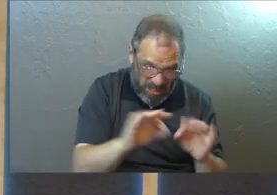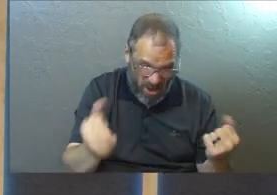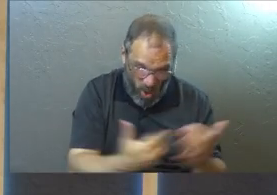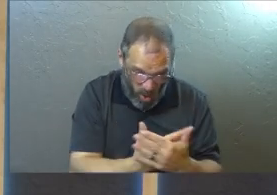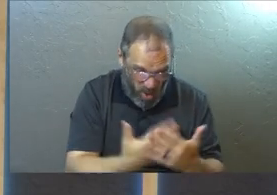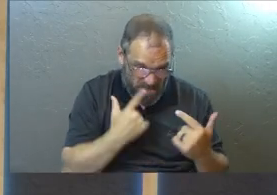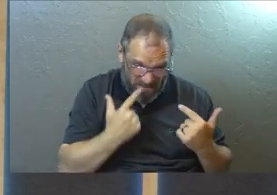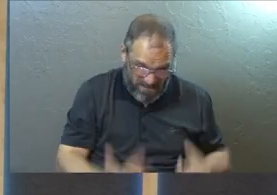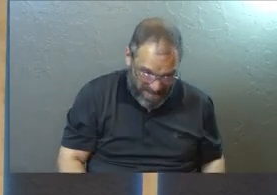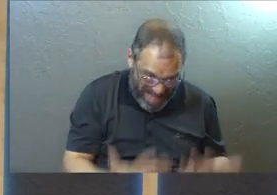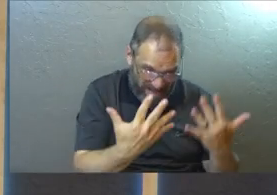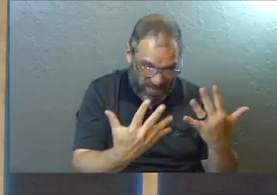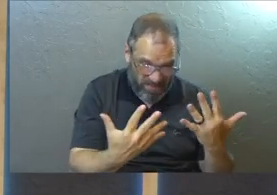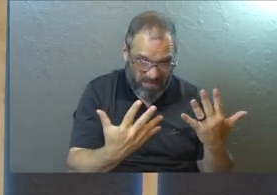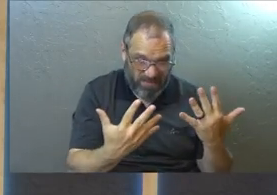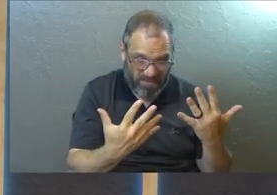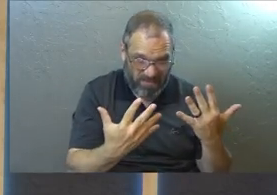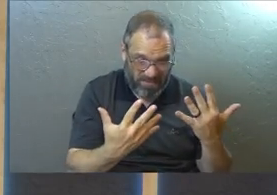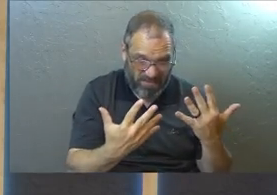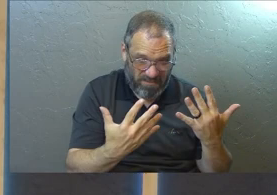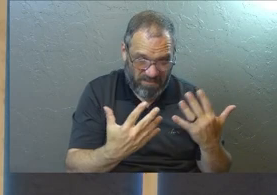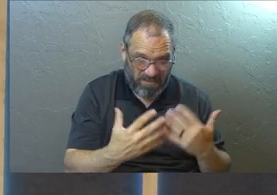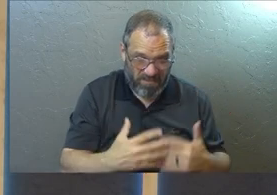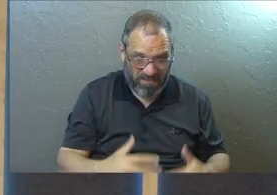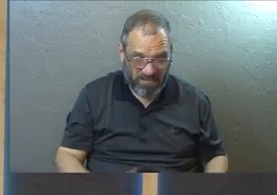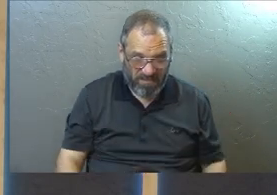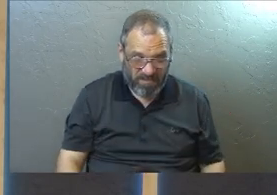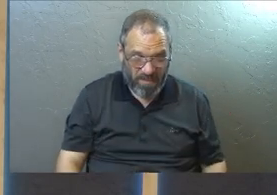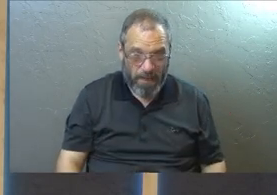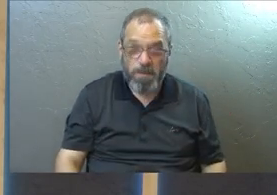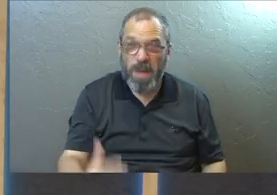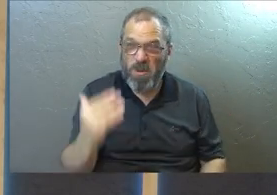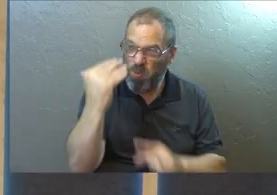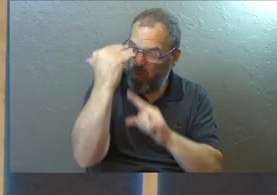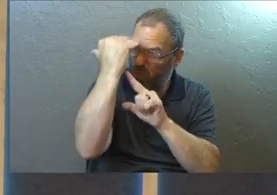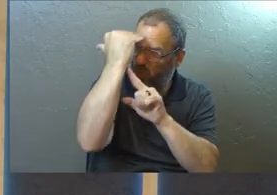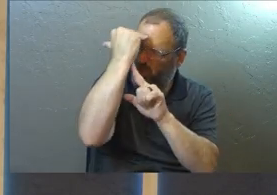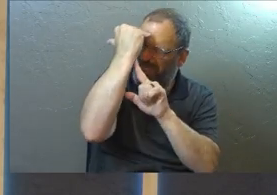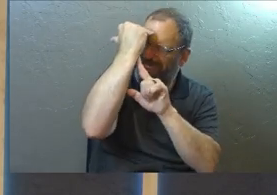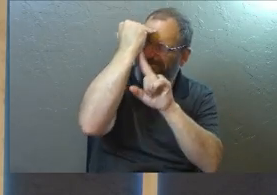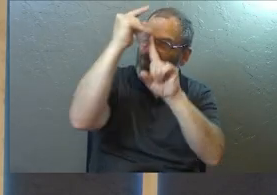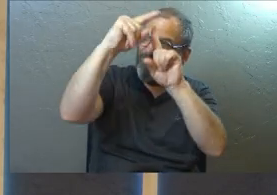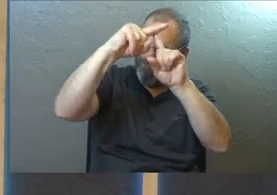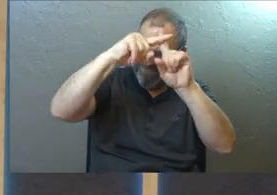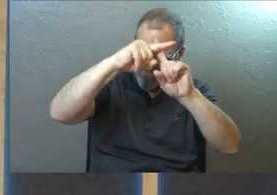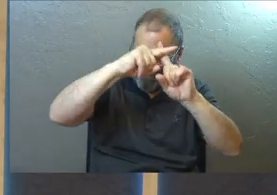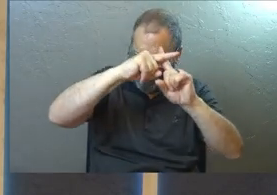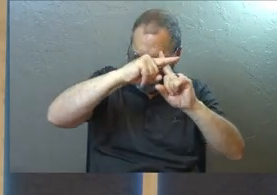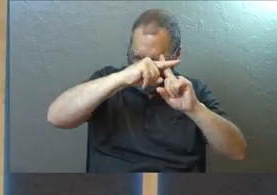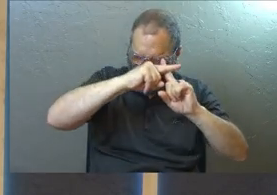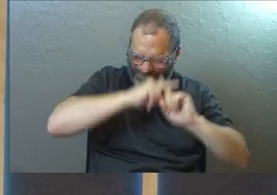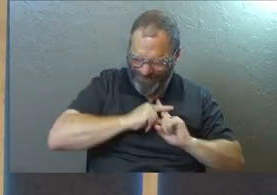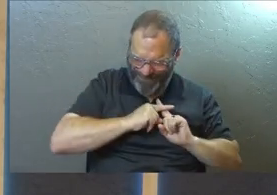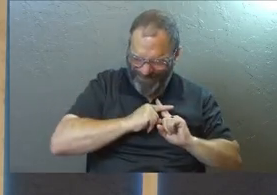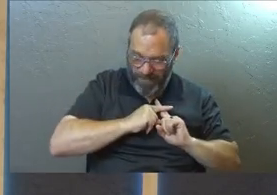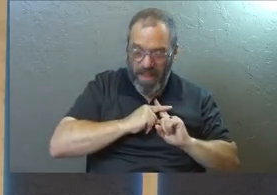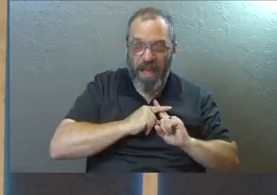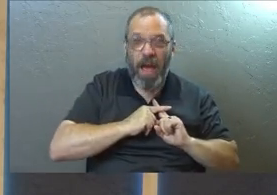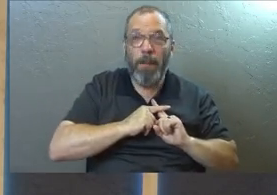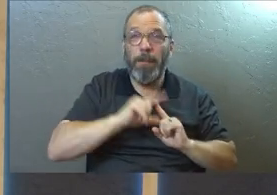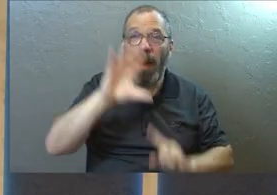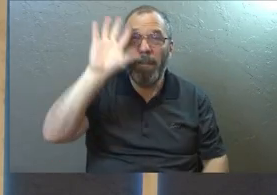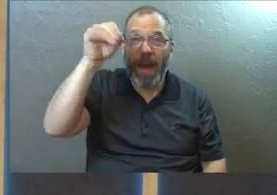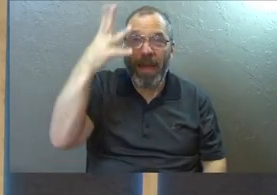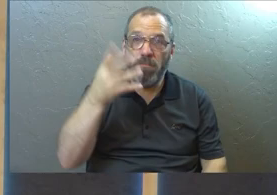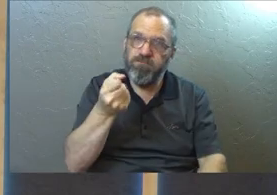every bit of it. Sorry. And when you know it in your bones, you know it. Have you been rocked by